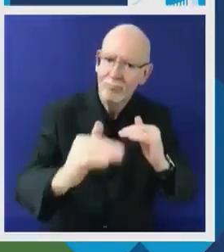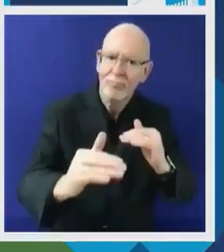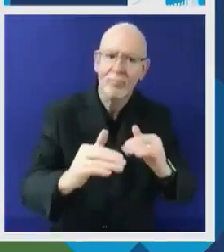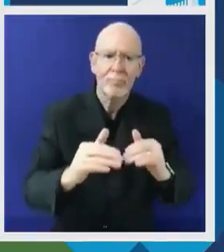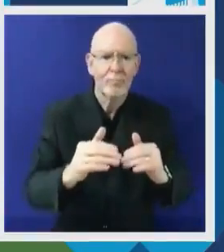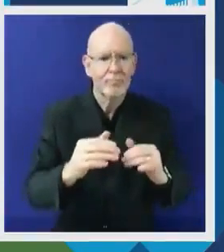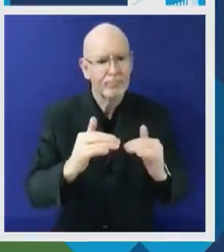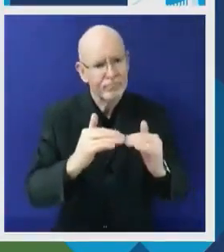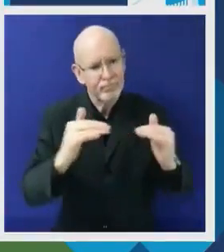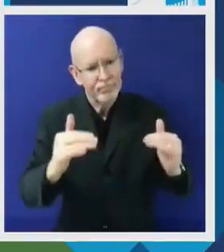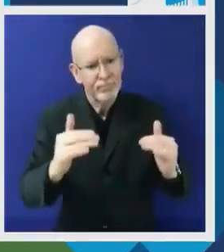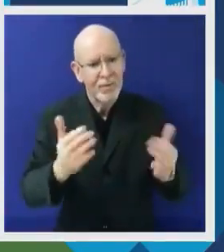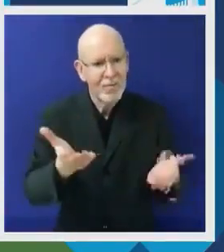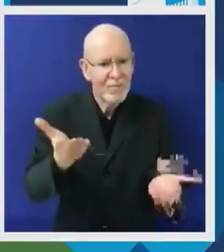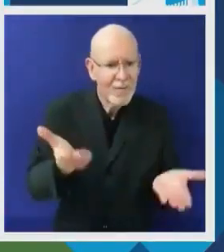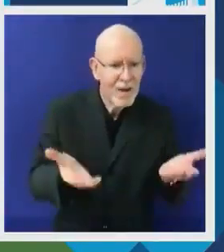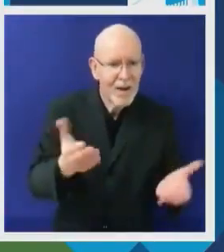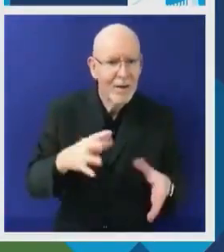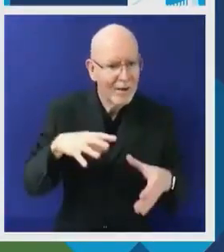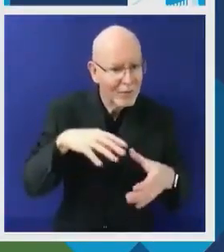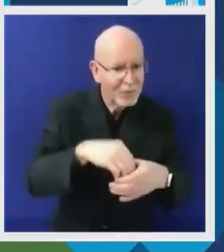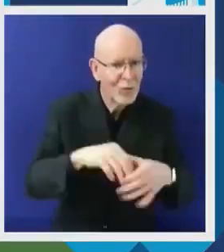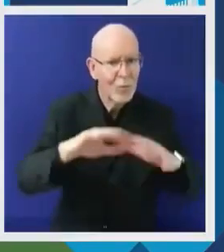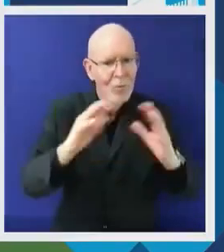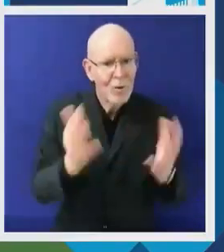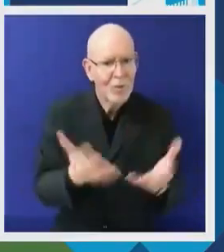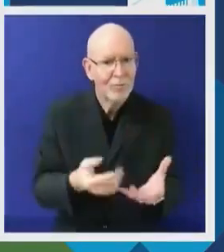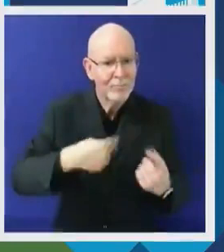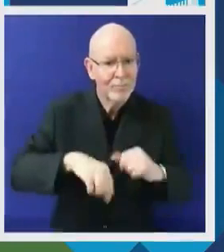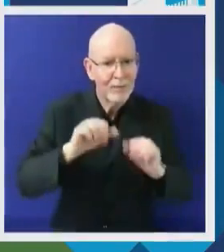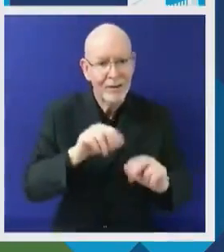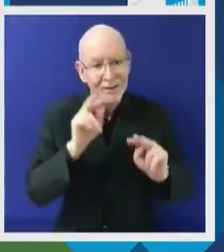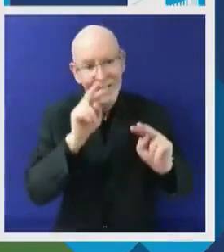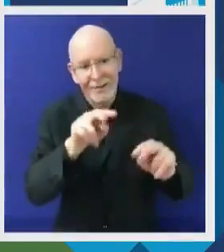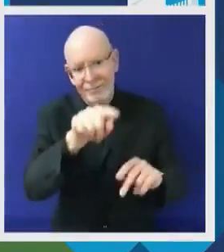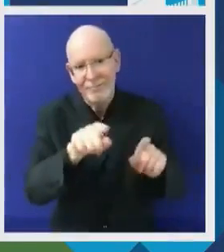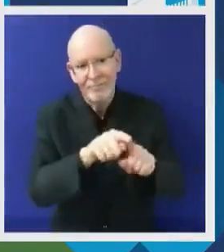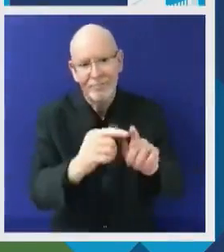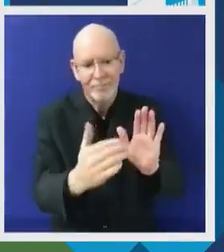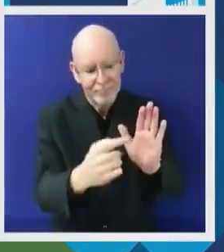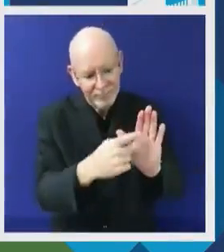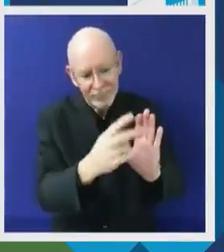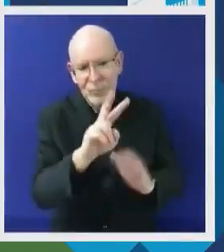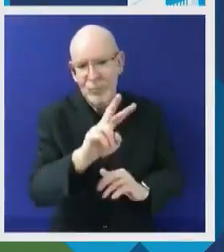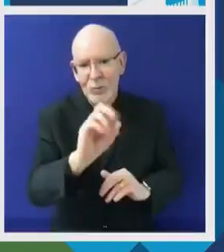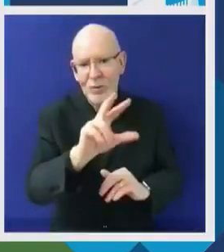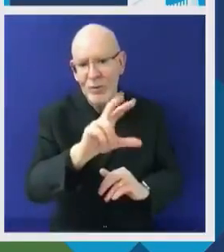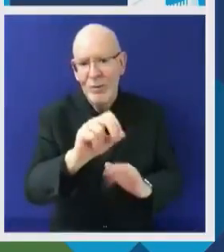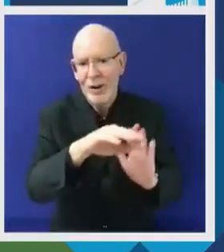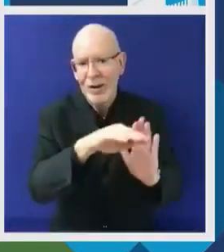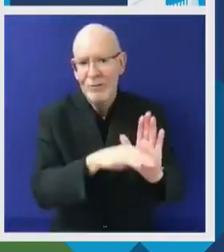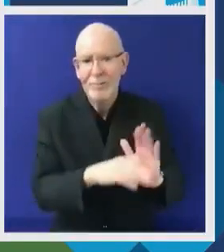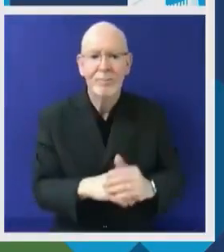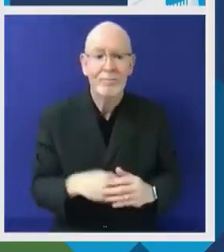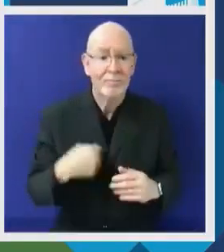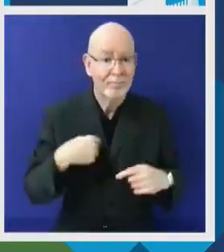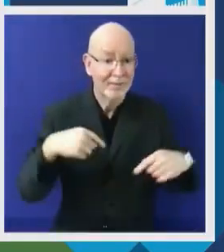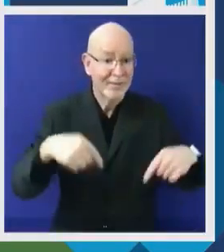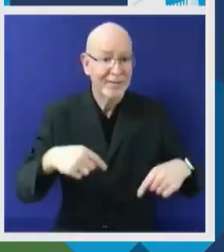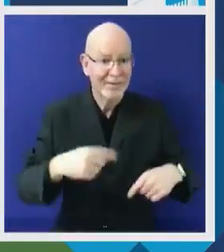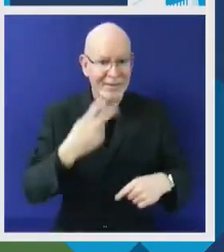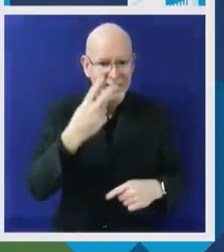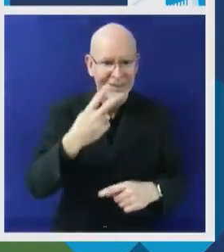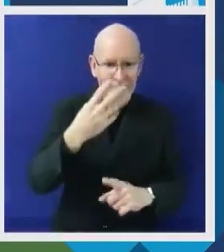world. That is why I am counting on everyone's leadership and support to extend this privilege you are